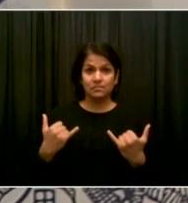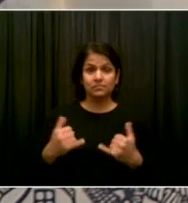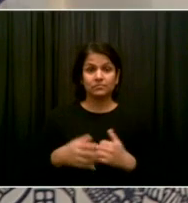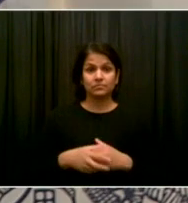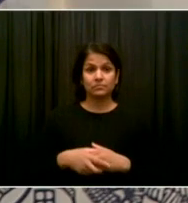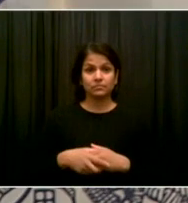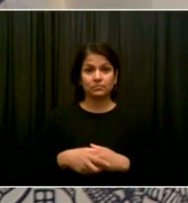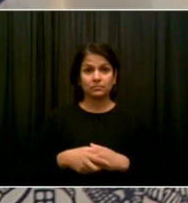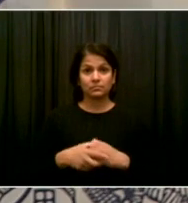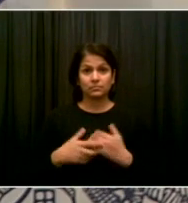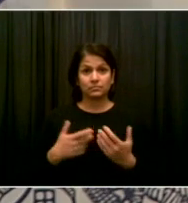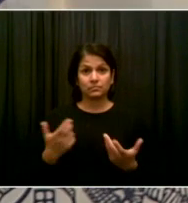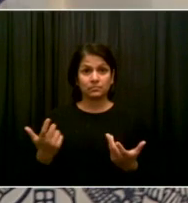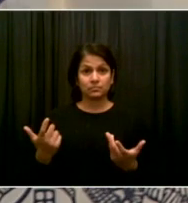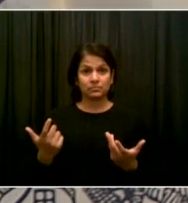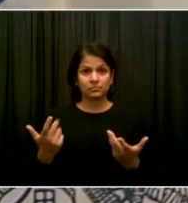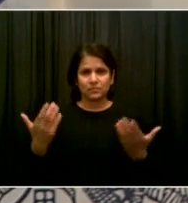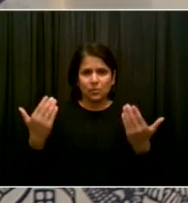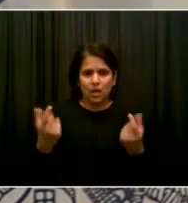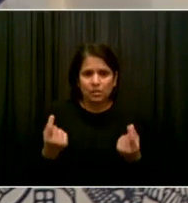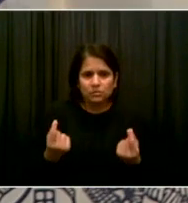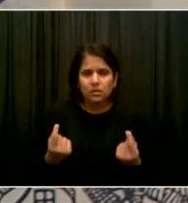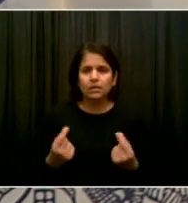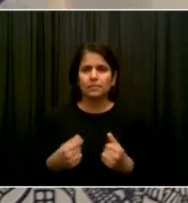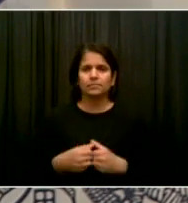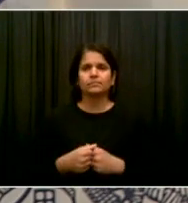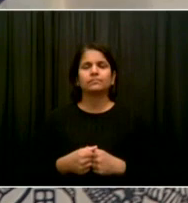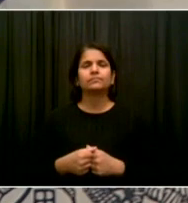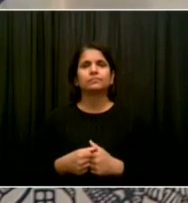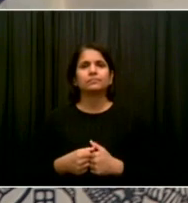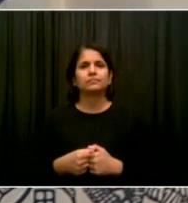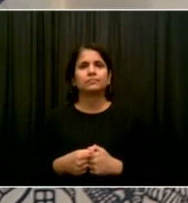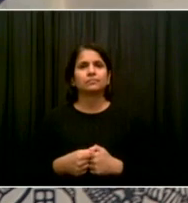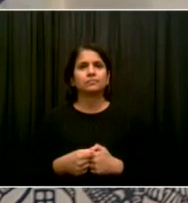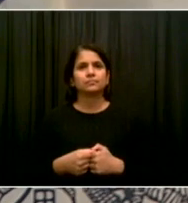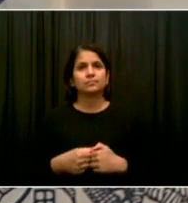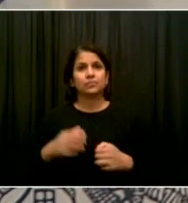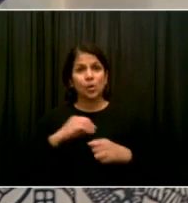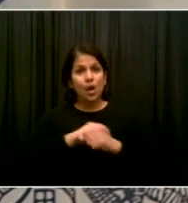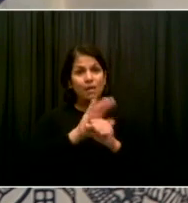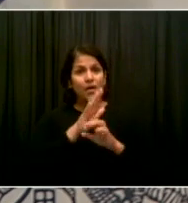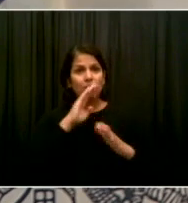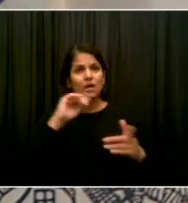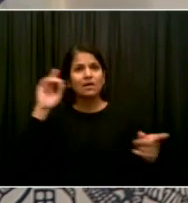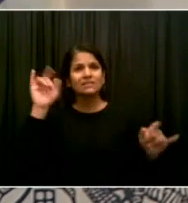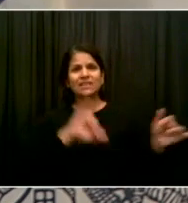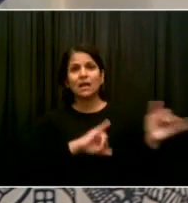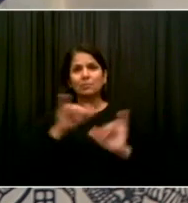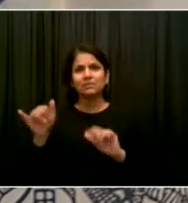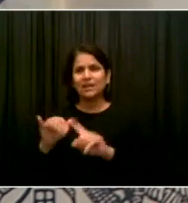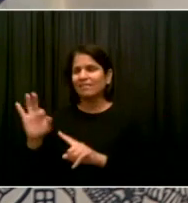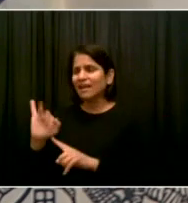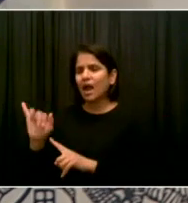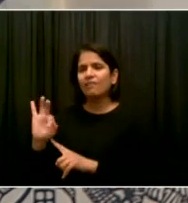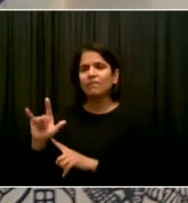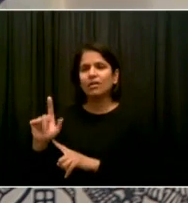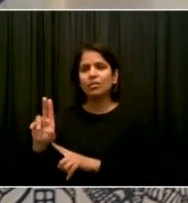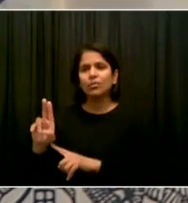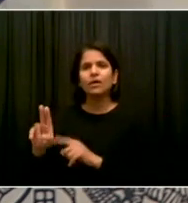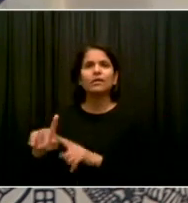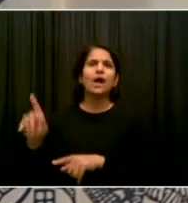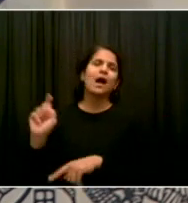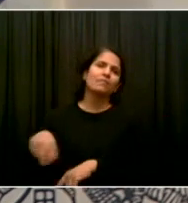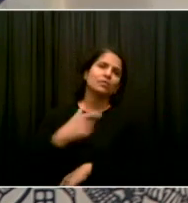of, should they expect to be like flu season where they get vaccinated every year and people are going to get reinfected? And